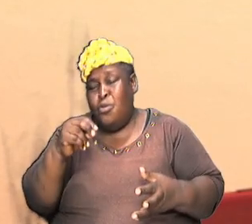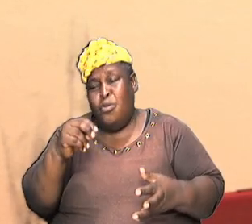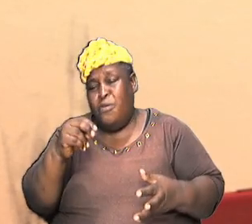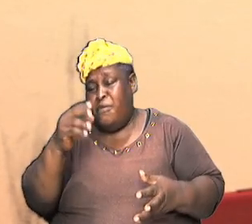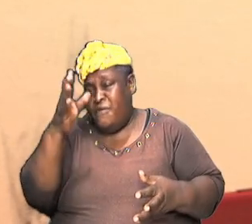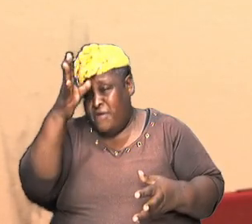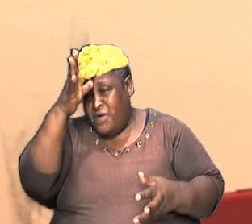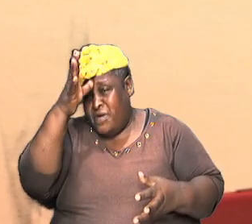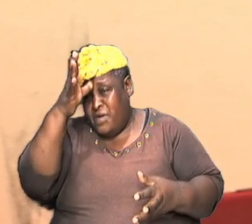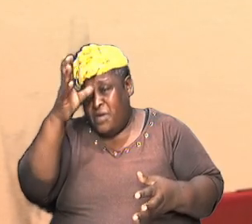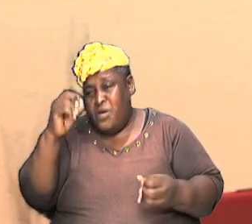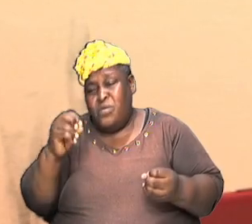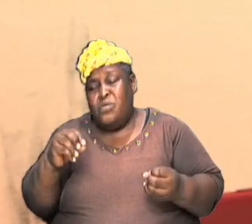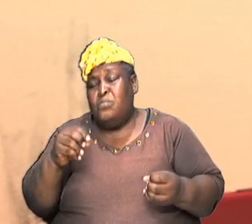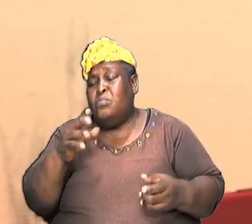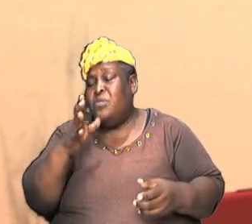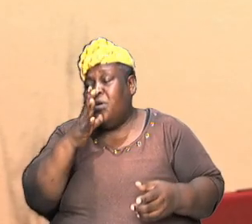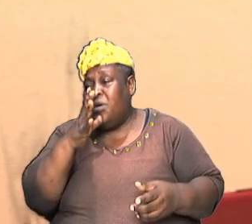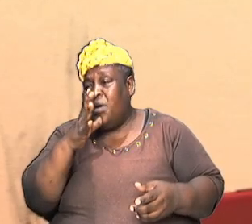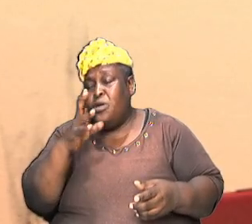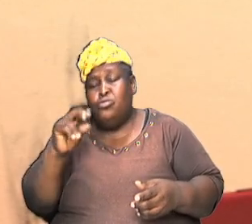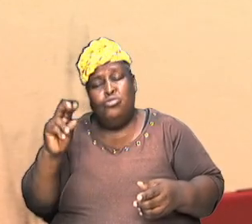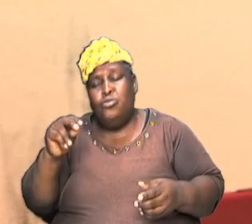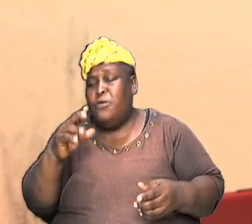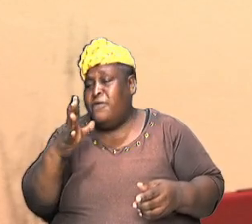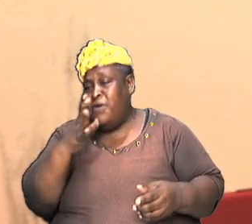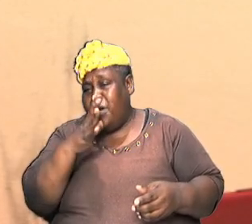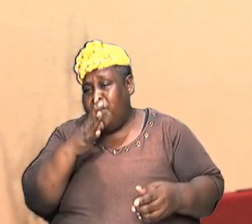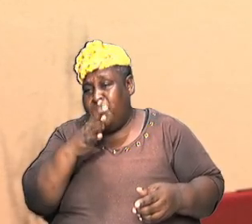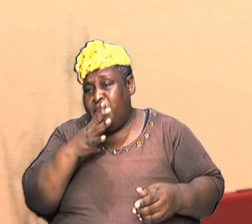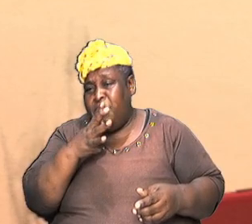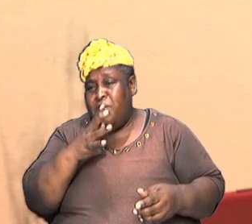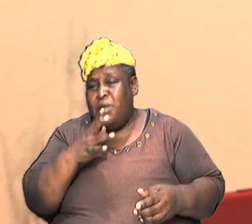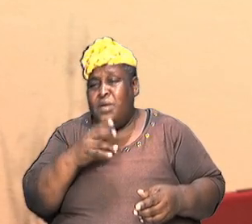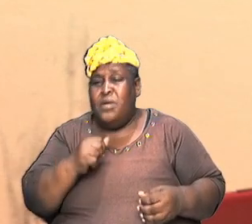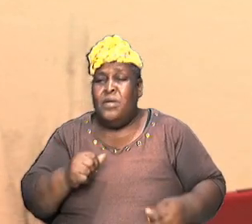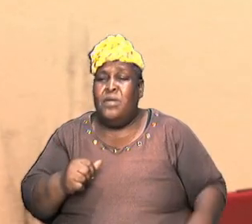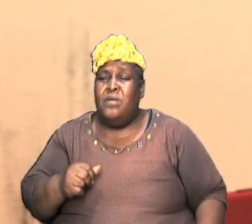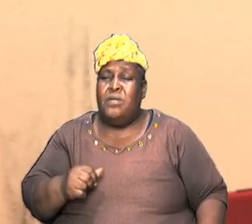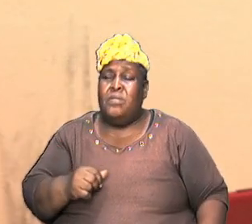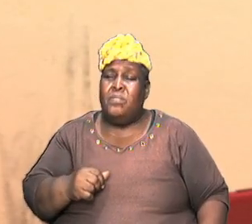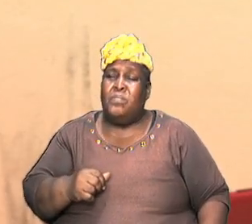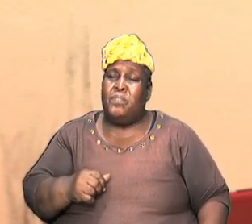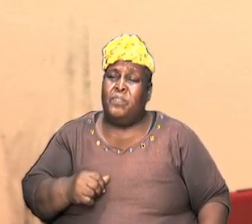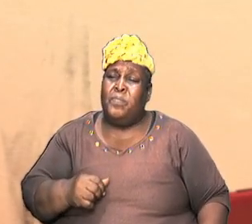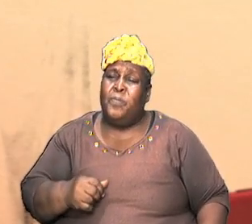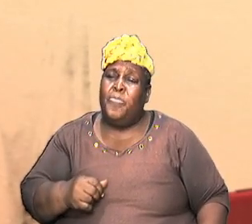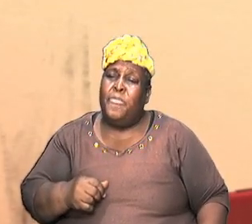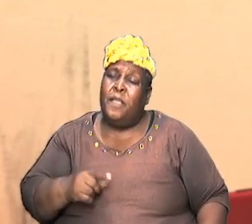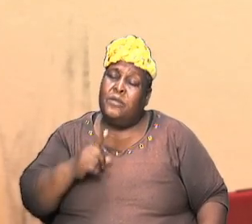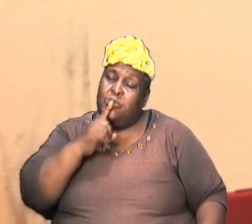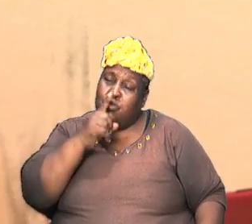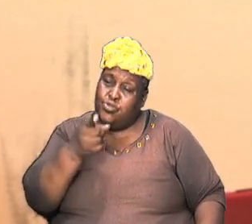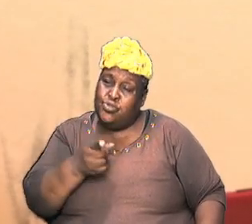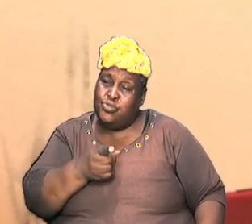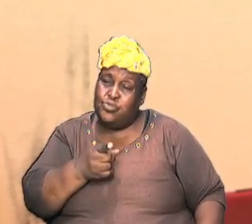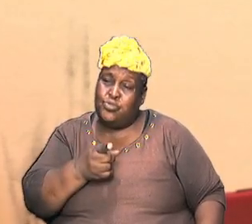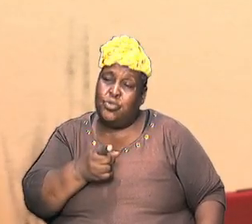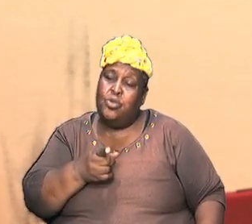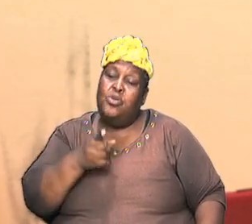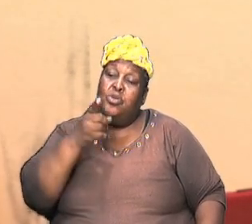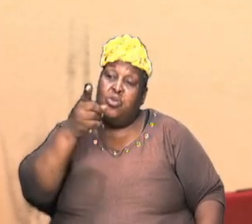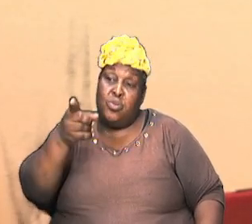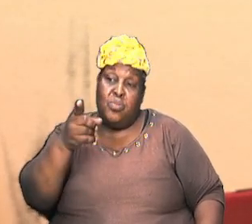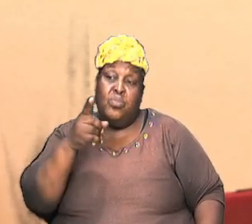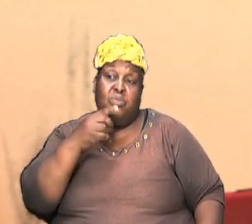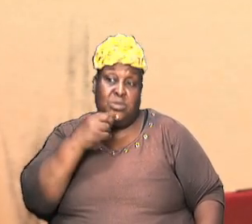was no information about his father because he had no father the fact is that could be very true because you could